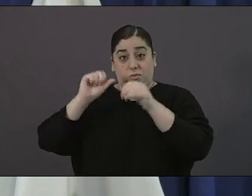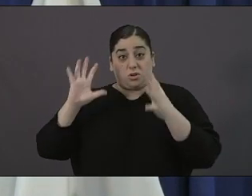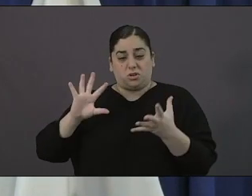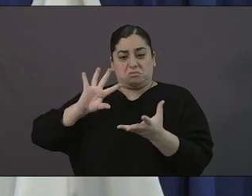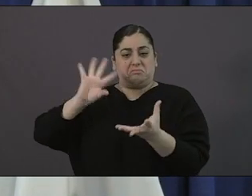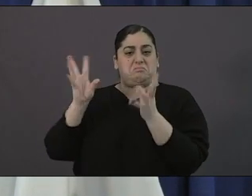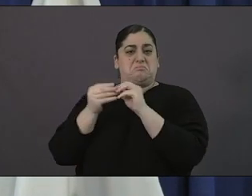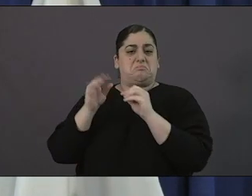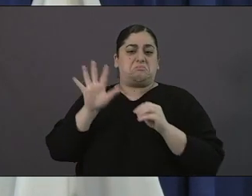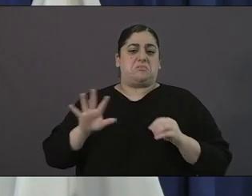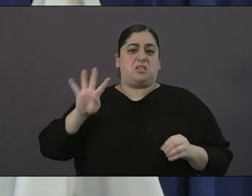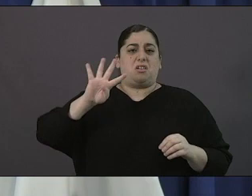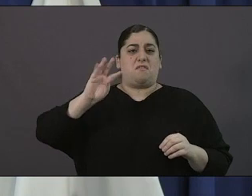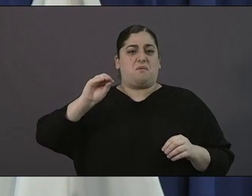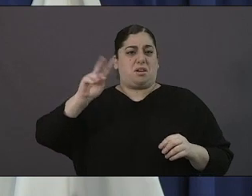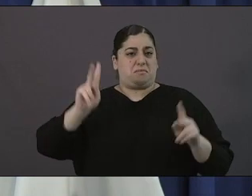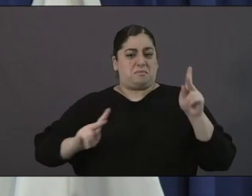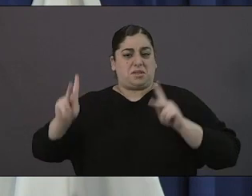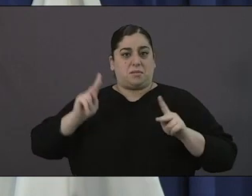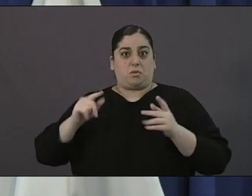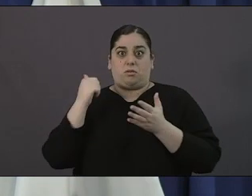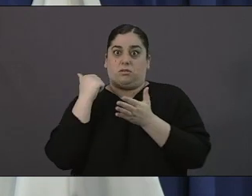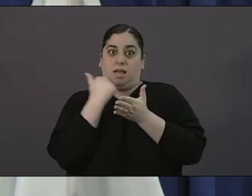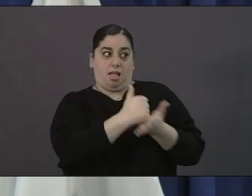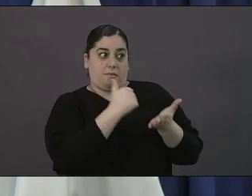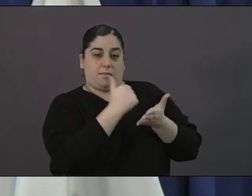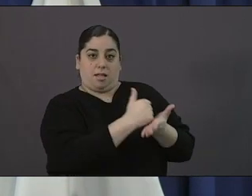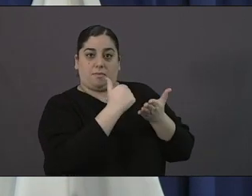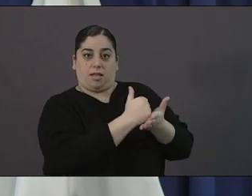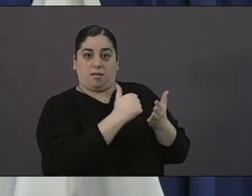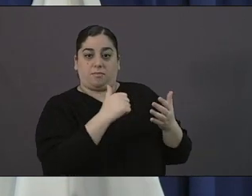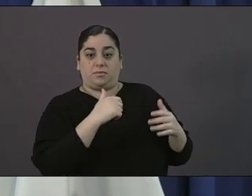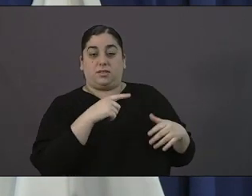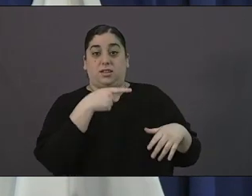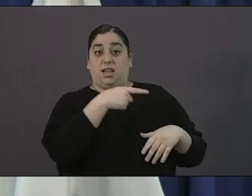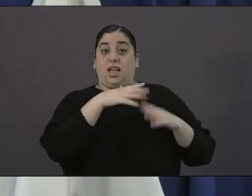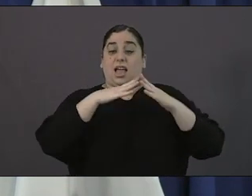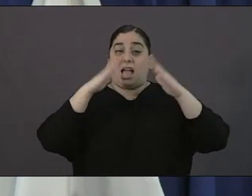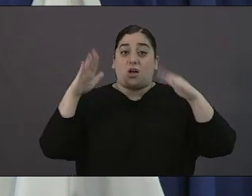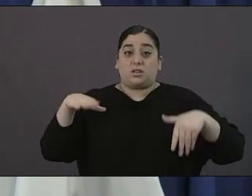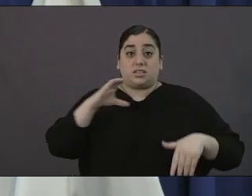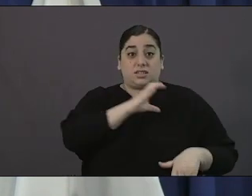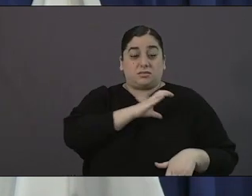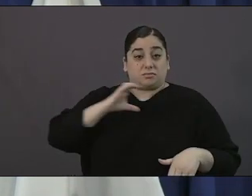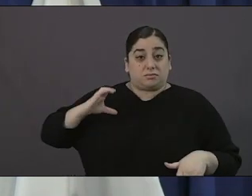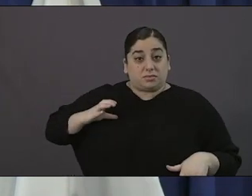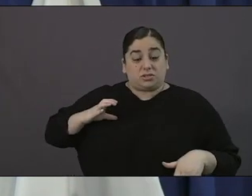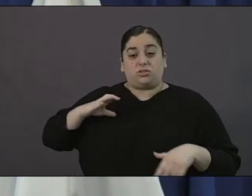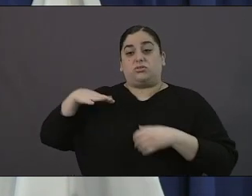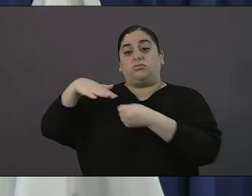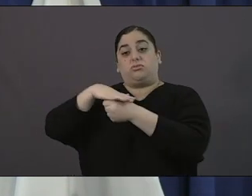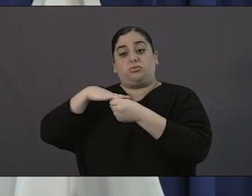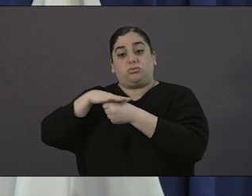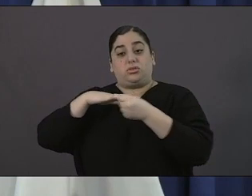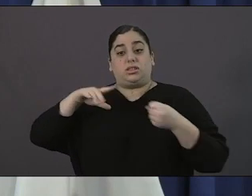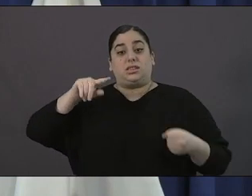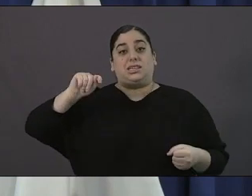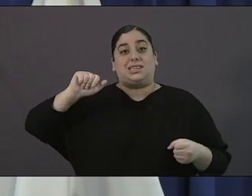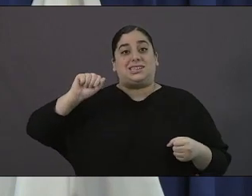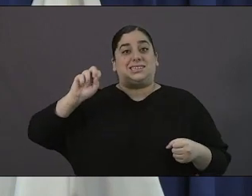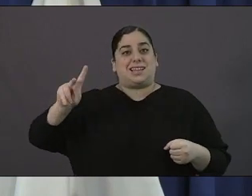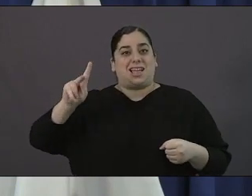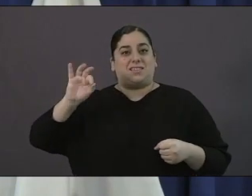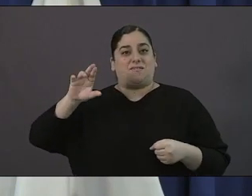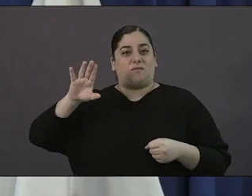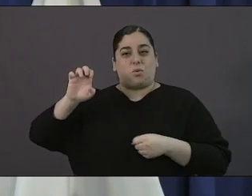shelter to home i want to thank our housing commission regional task force for the homeless and of course our county partners and all the staff